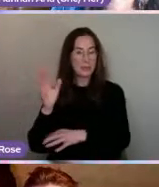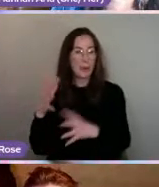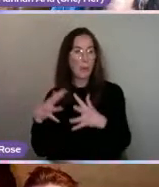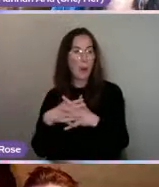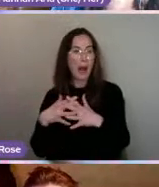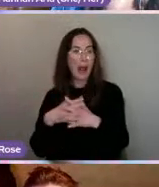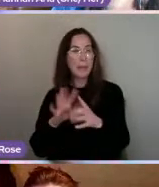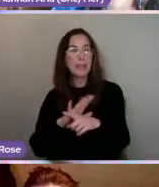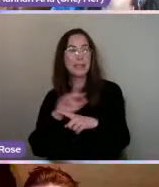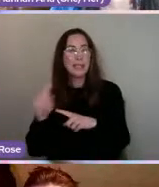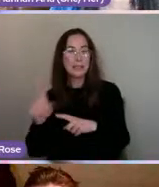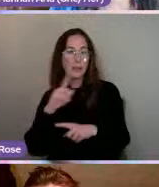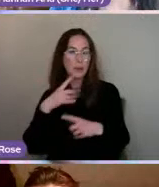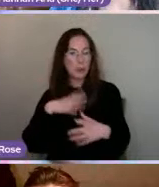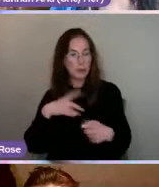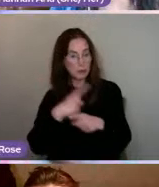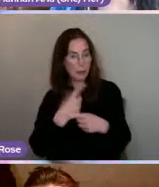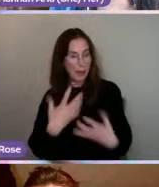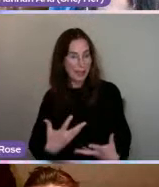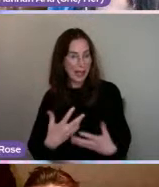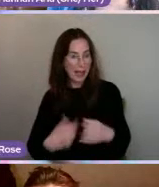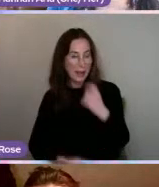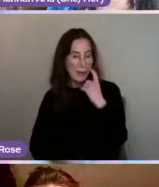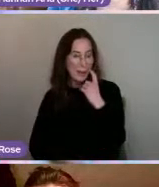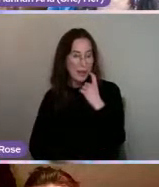next week? Or do you want to talk about it now?